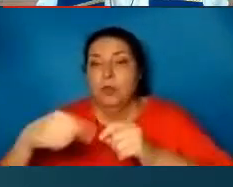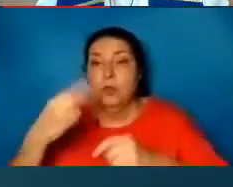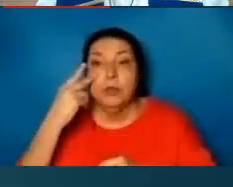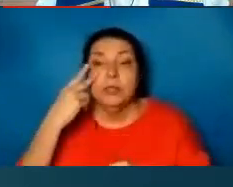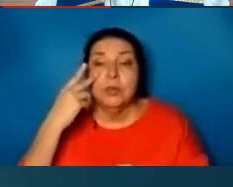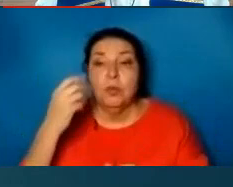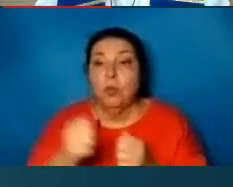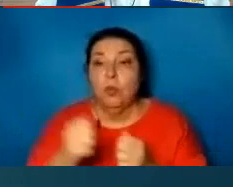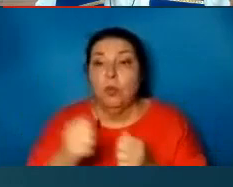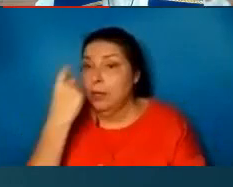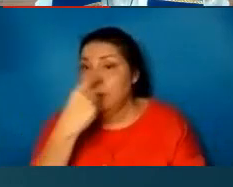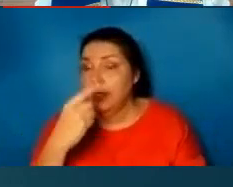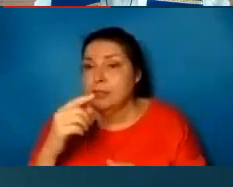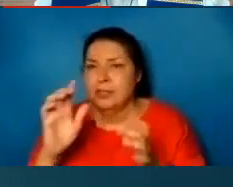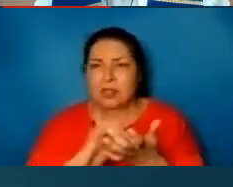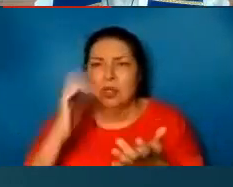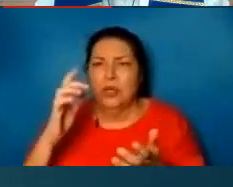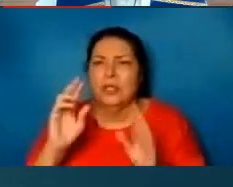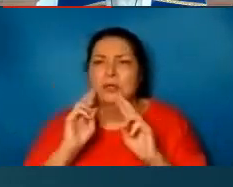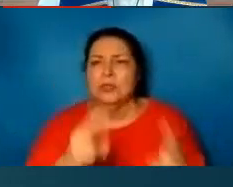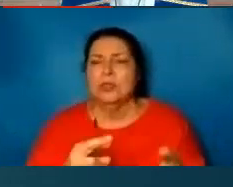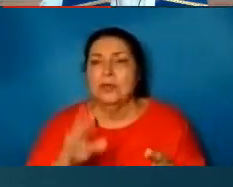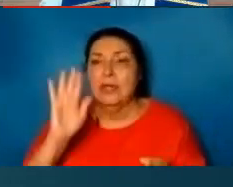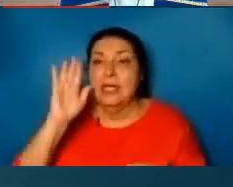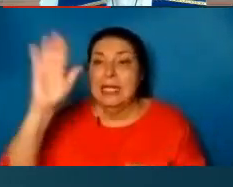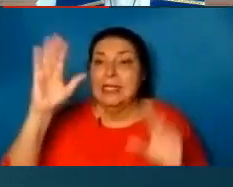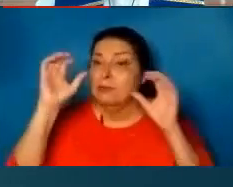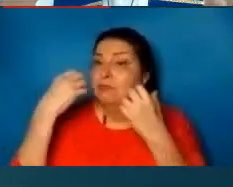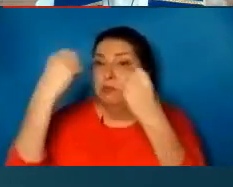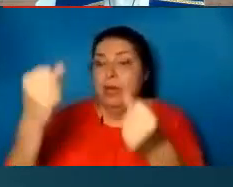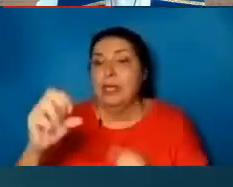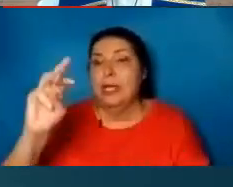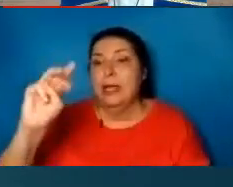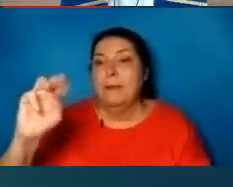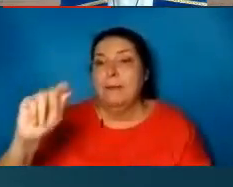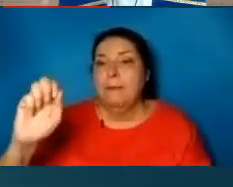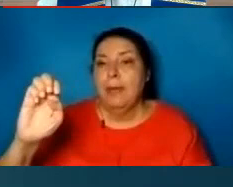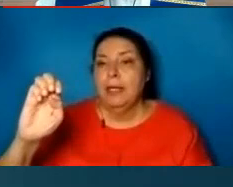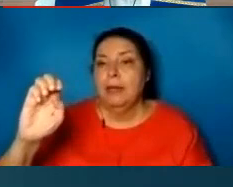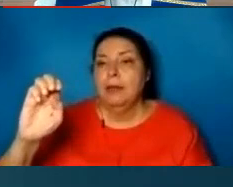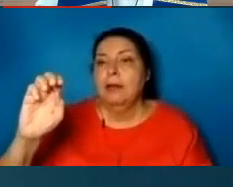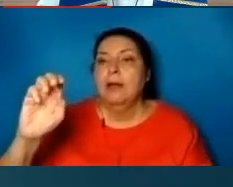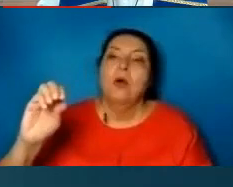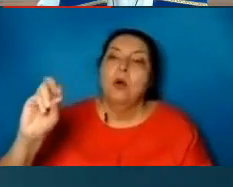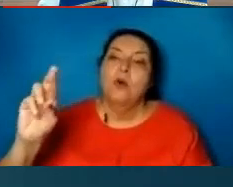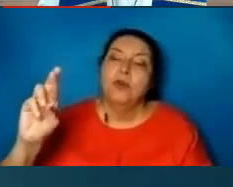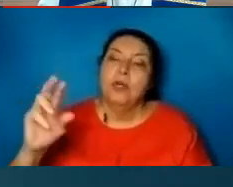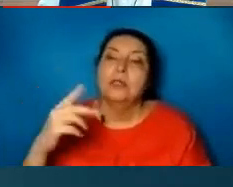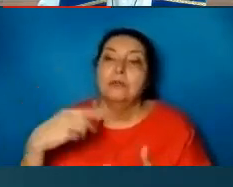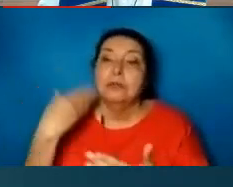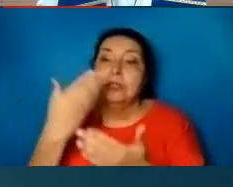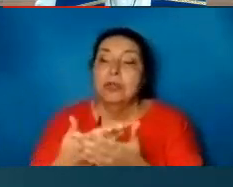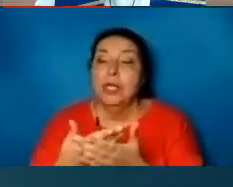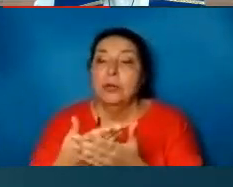glorious results of his mighty makeover. Until then, we will see with the eyes of